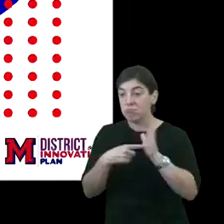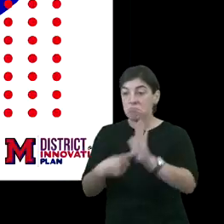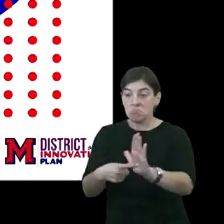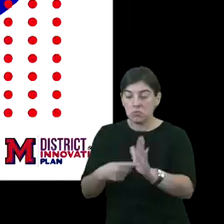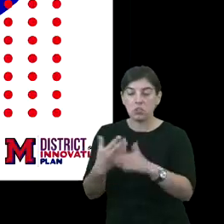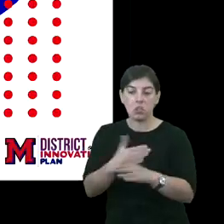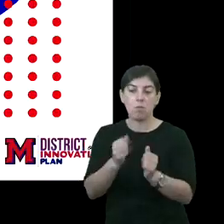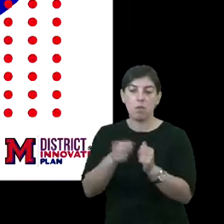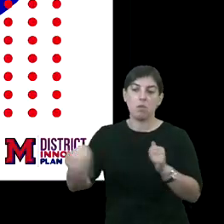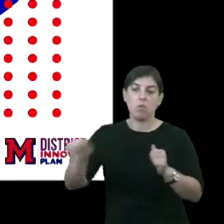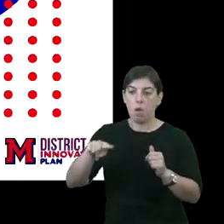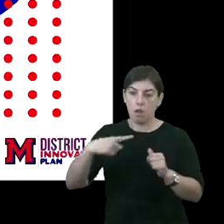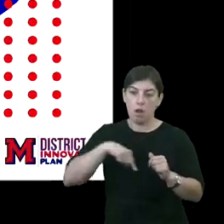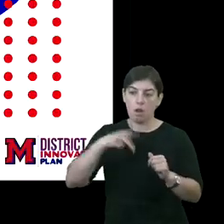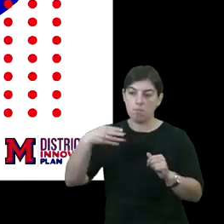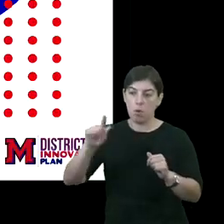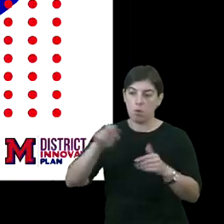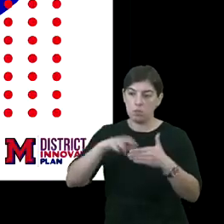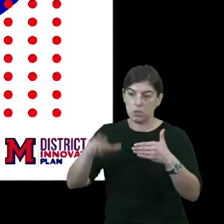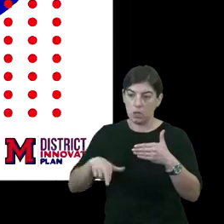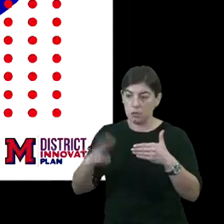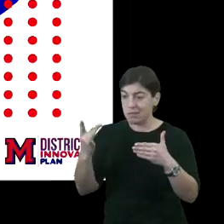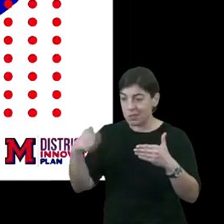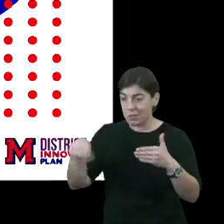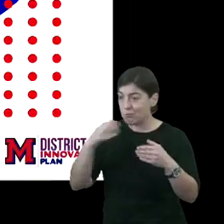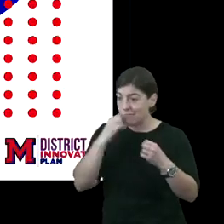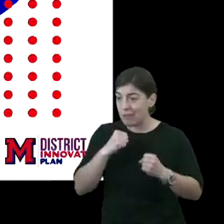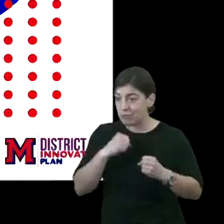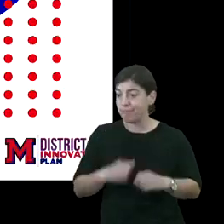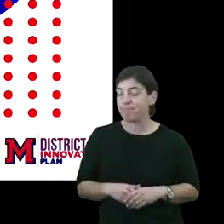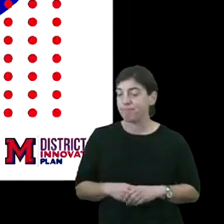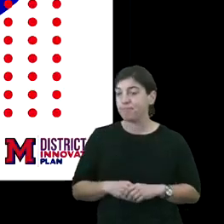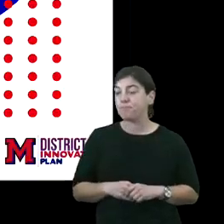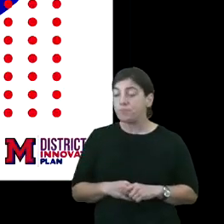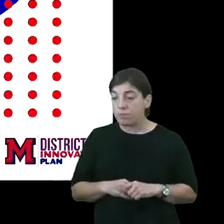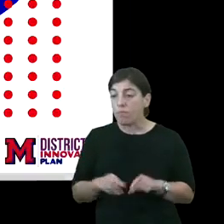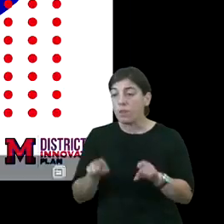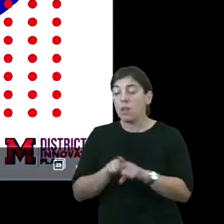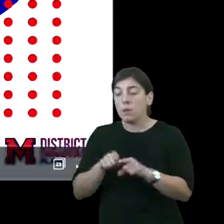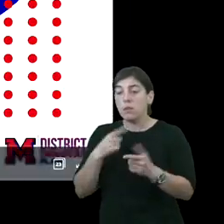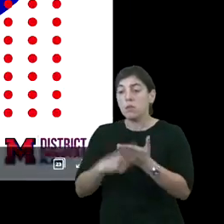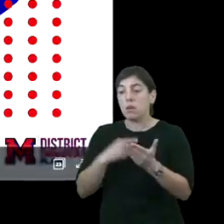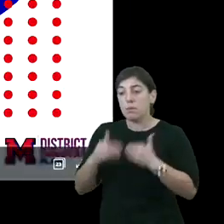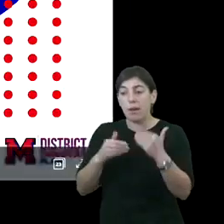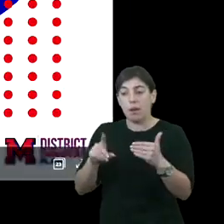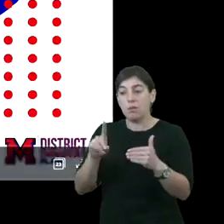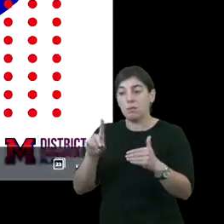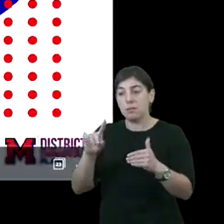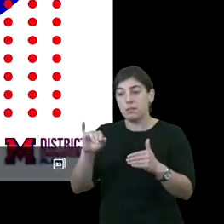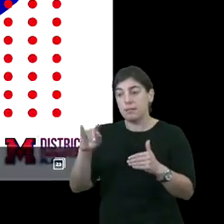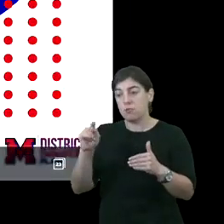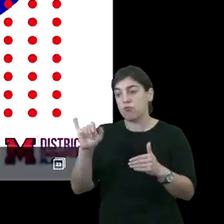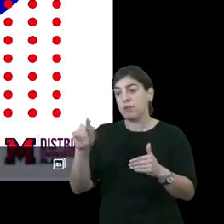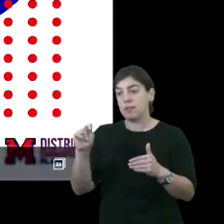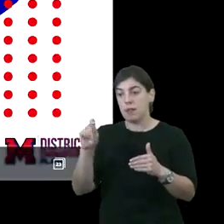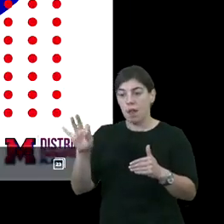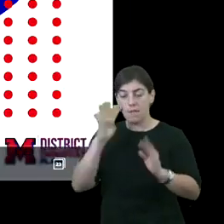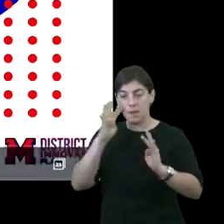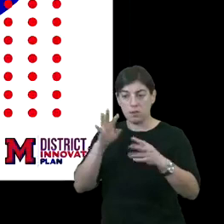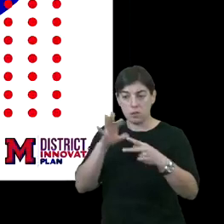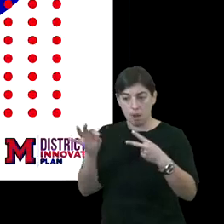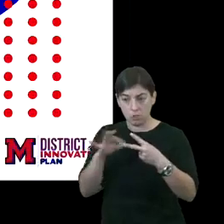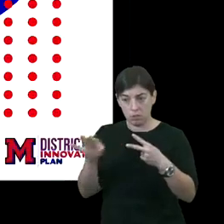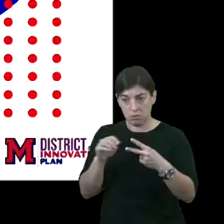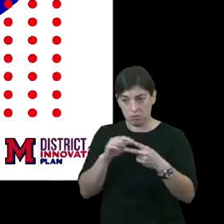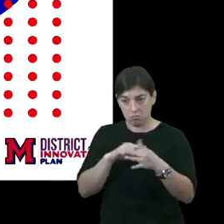share with you our poll results because you matter. As we talk through the district of innovation options